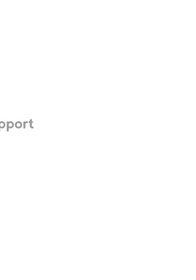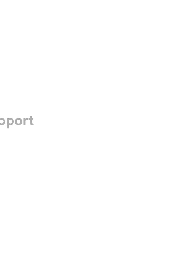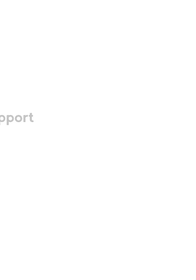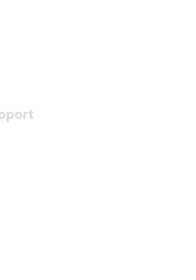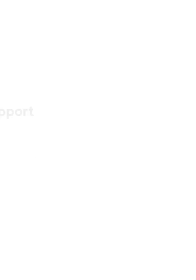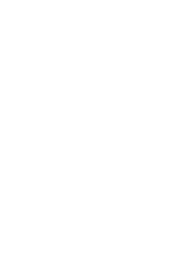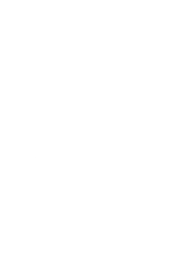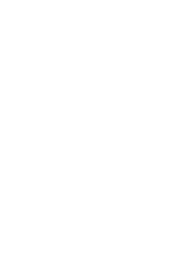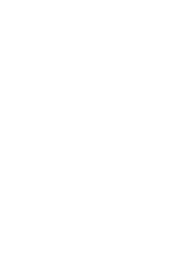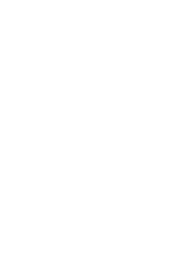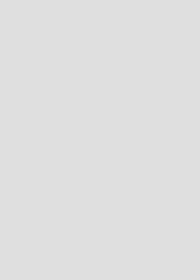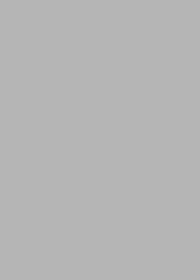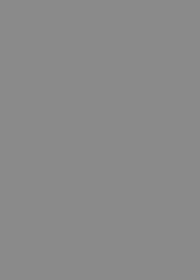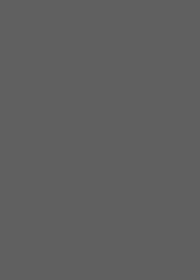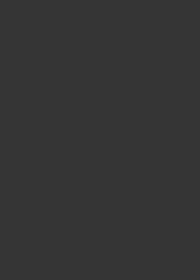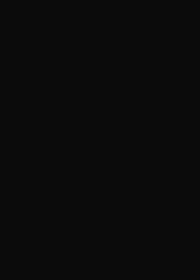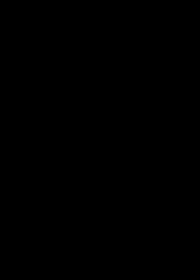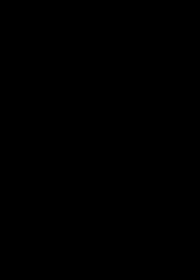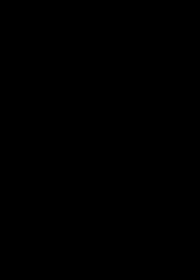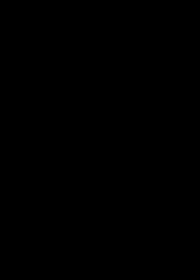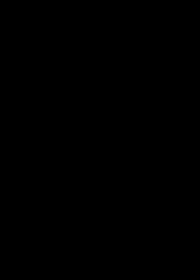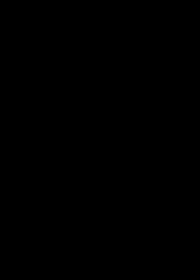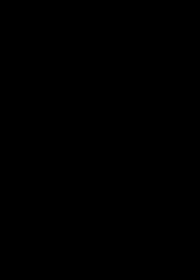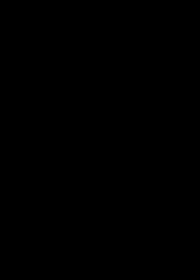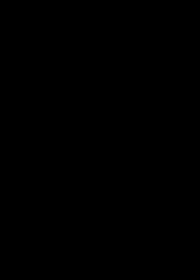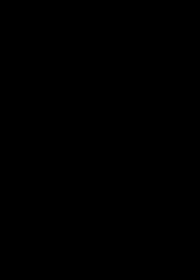you have to your time. Don't